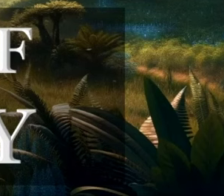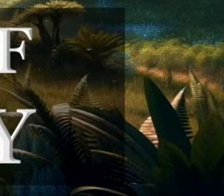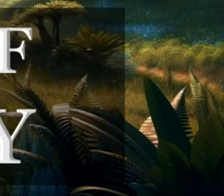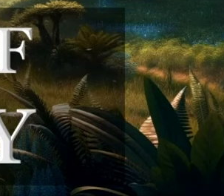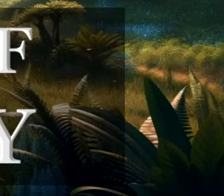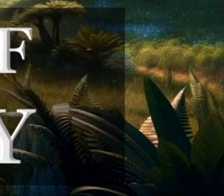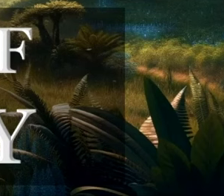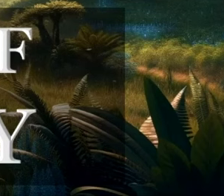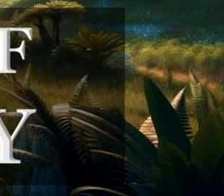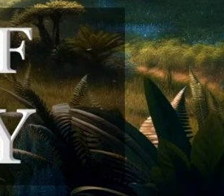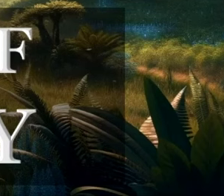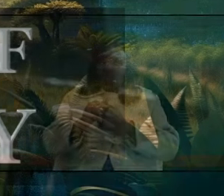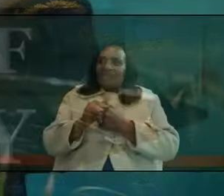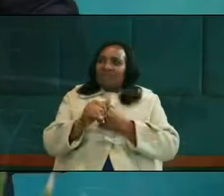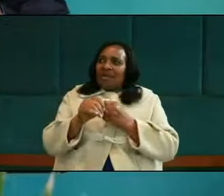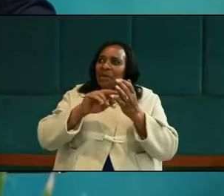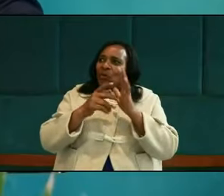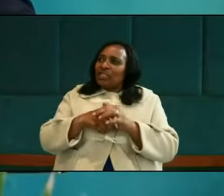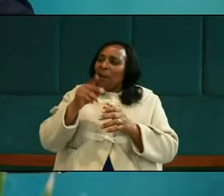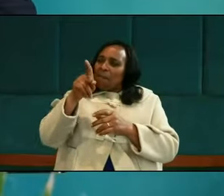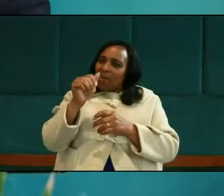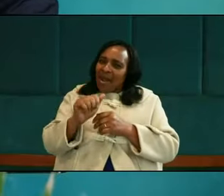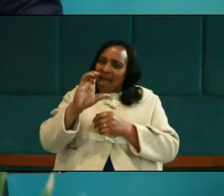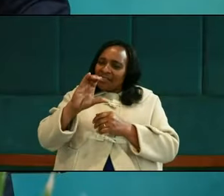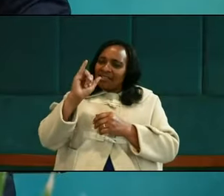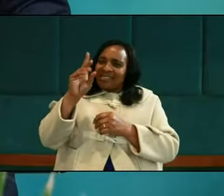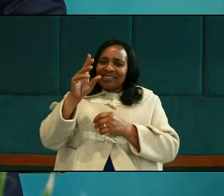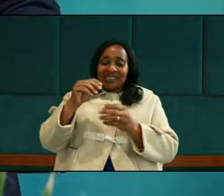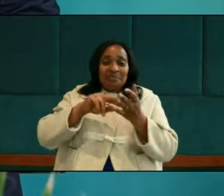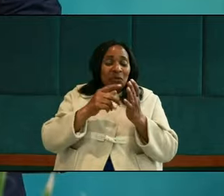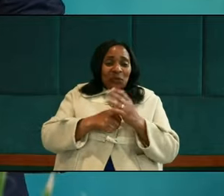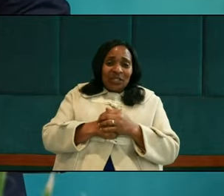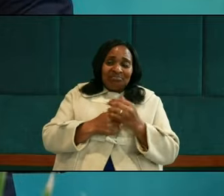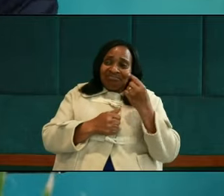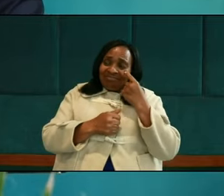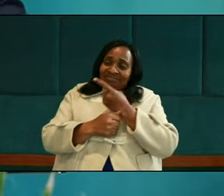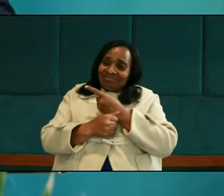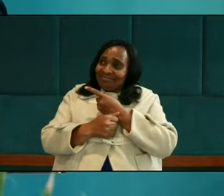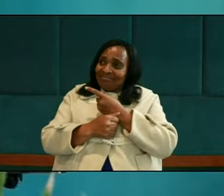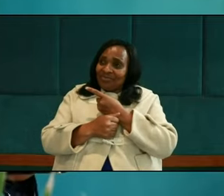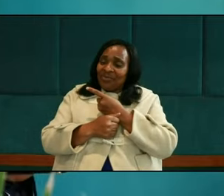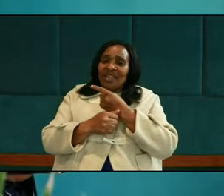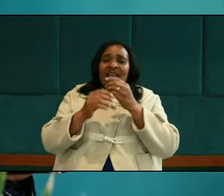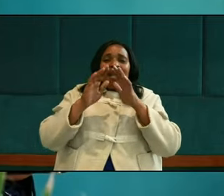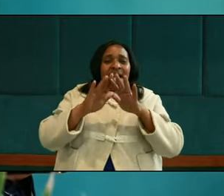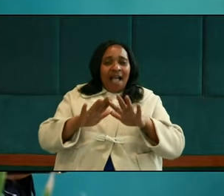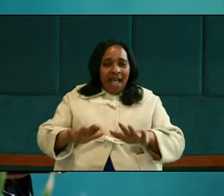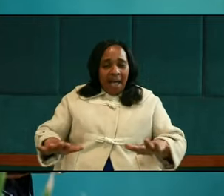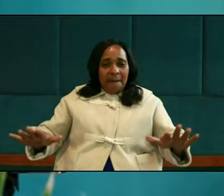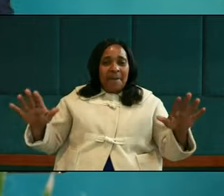Priority of placidity. And of course, to be placid means to be calm and peaceful.